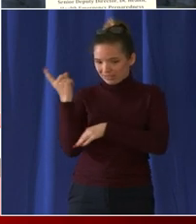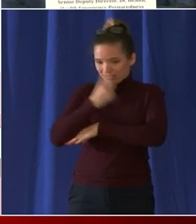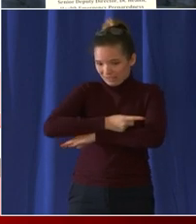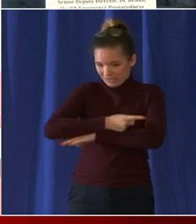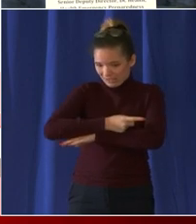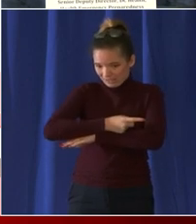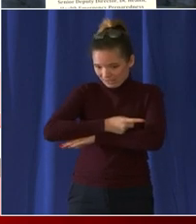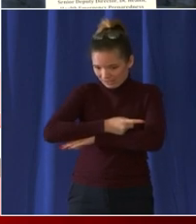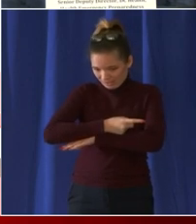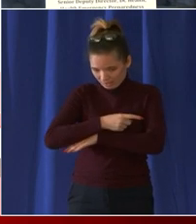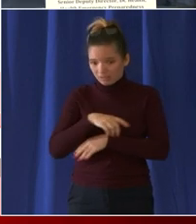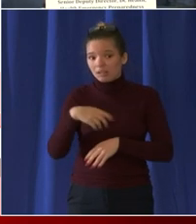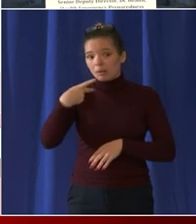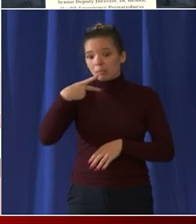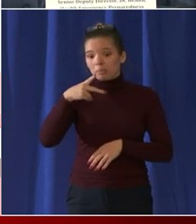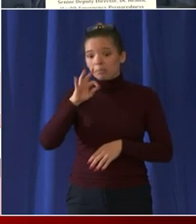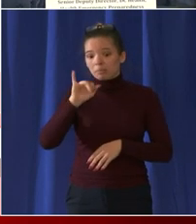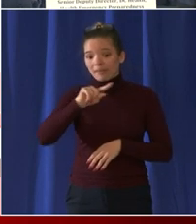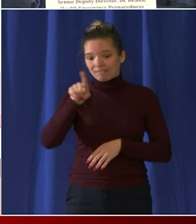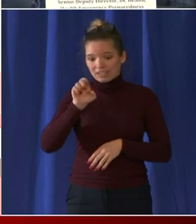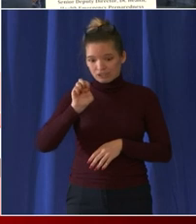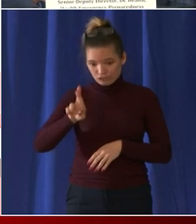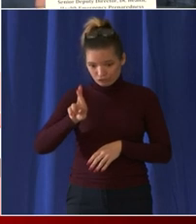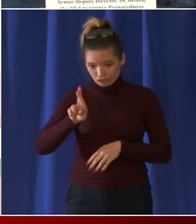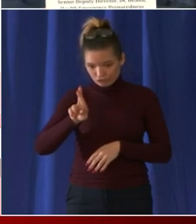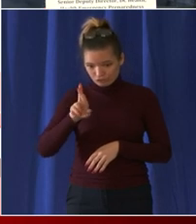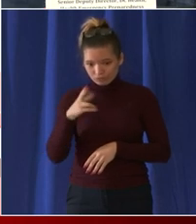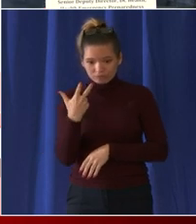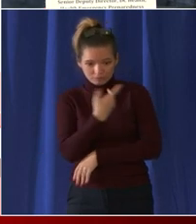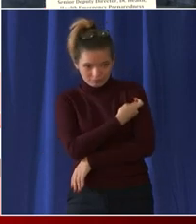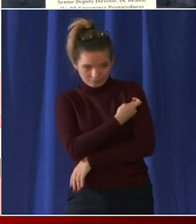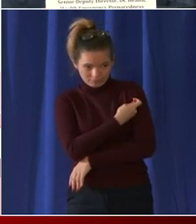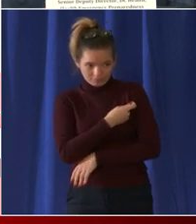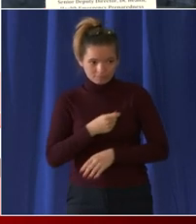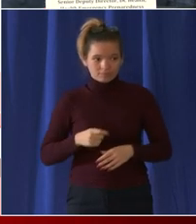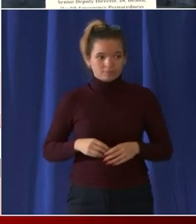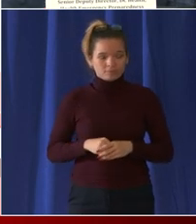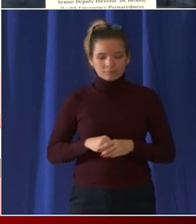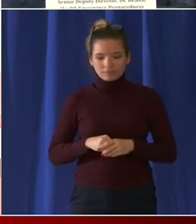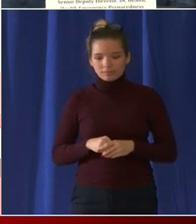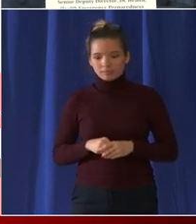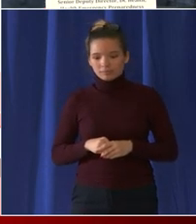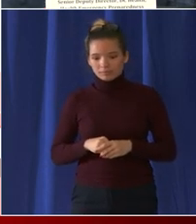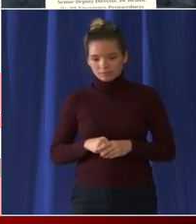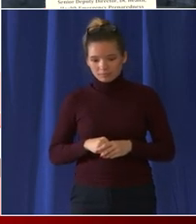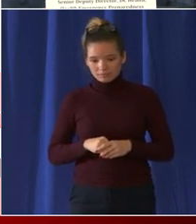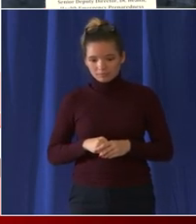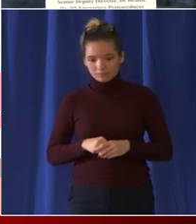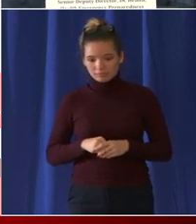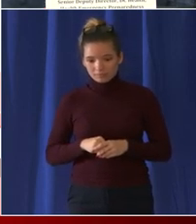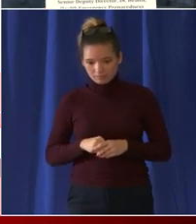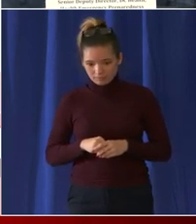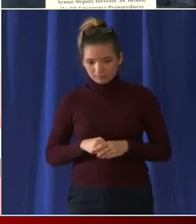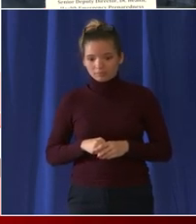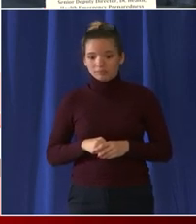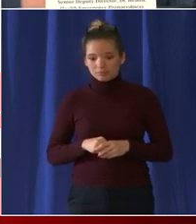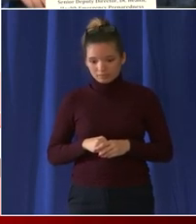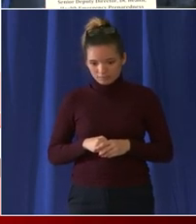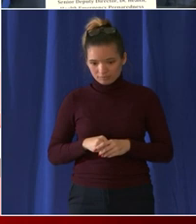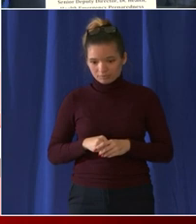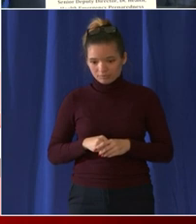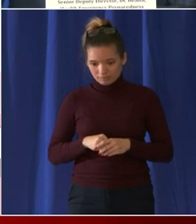have received a booster or received their full course of vaccine they can now get a booster five months after their initial series